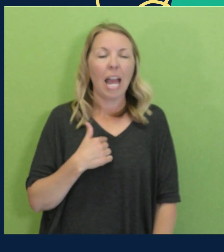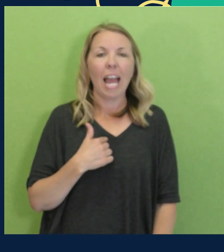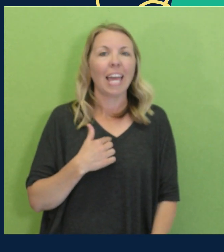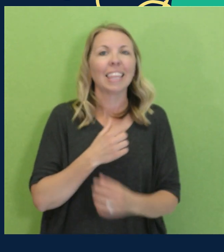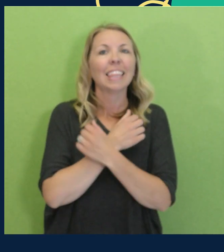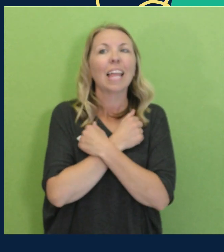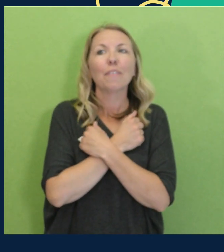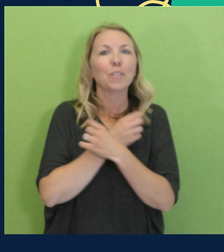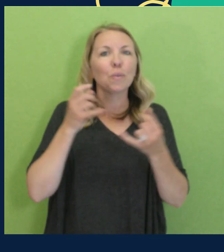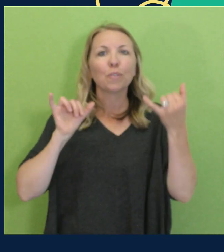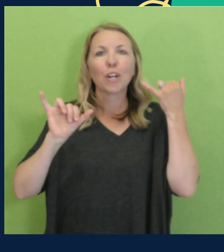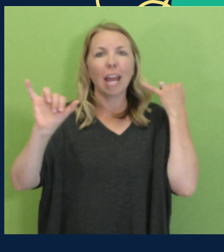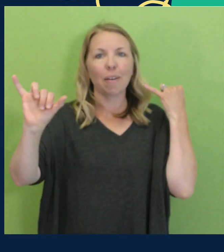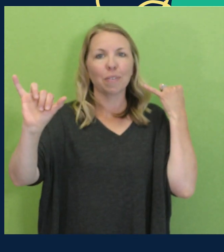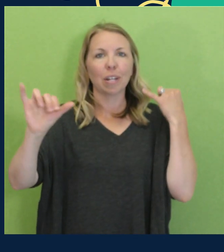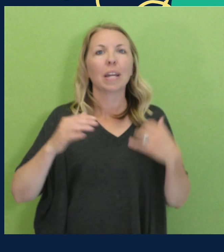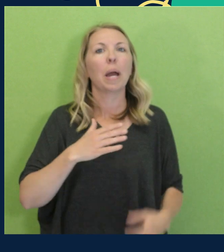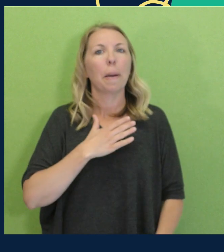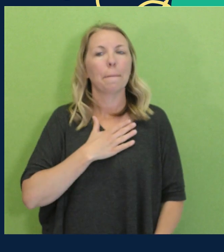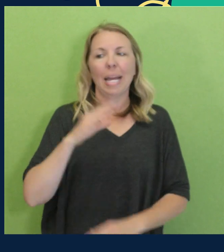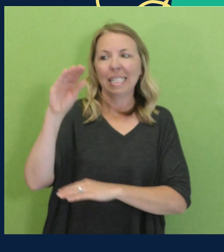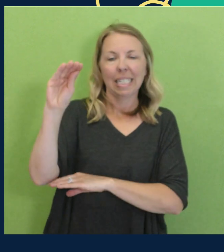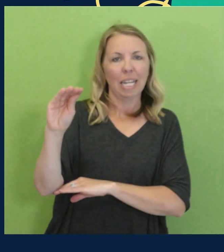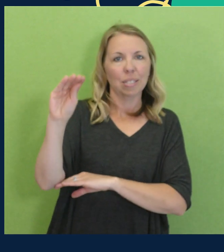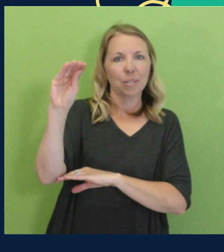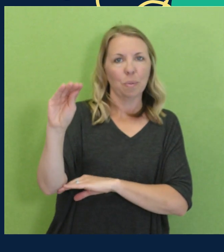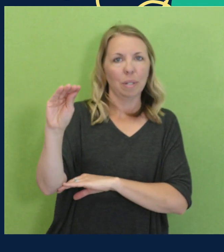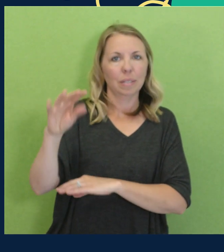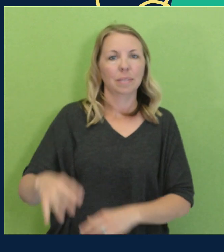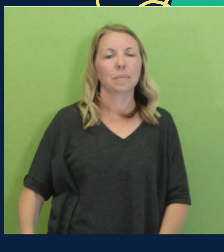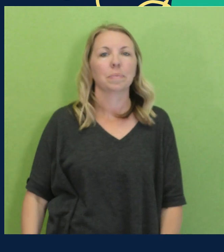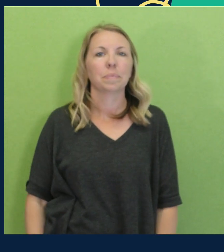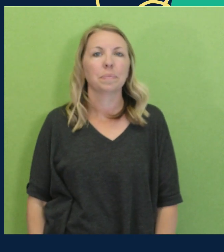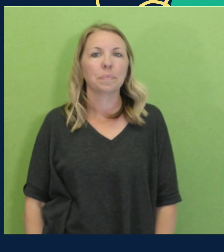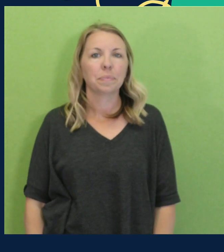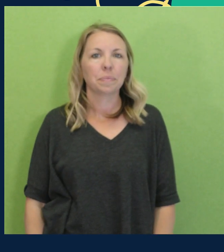I'll love you forever, my dinosaur.